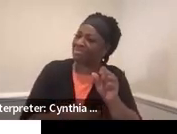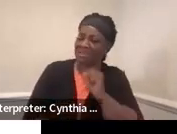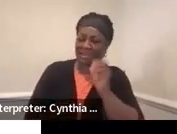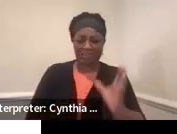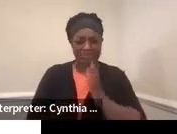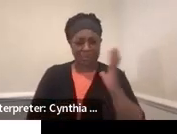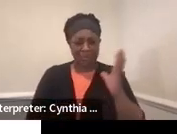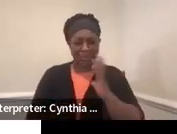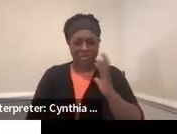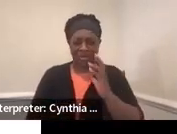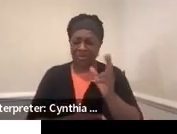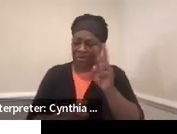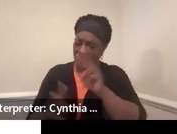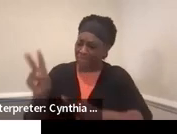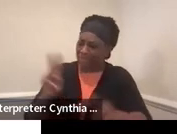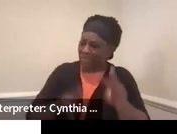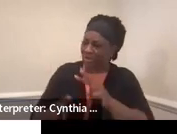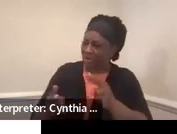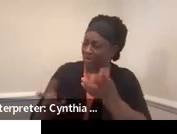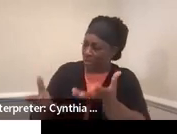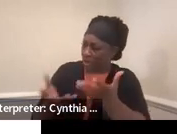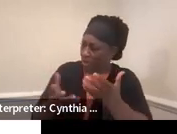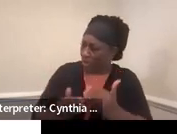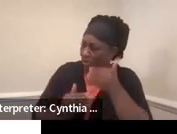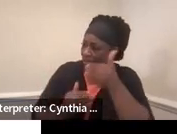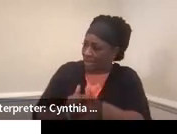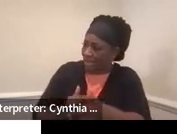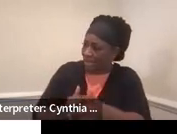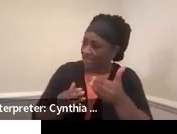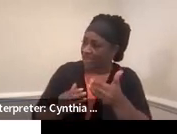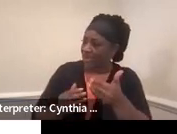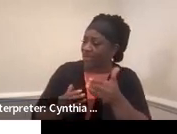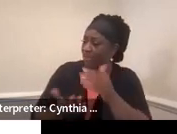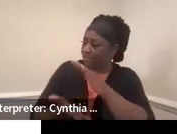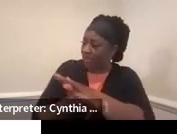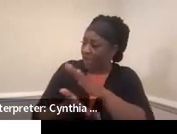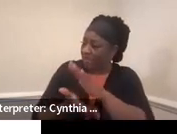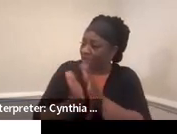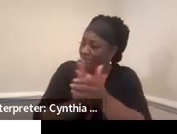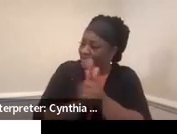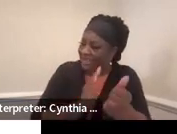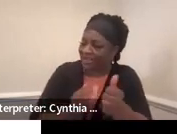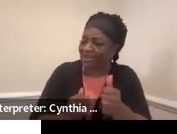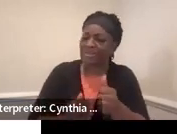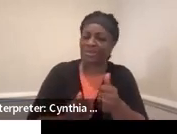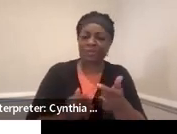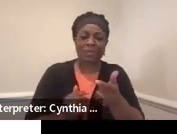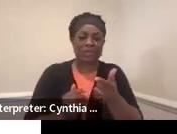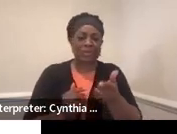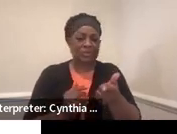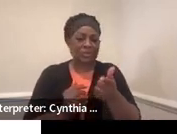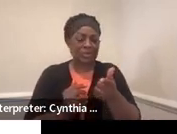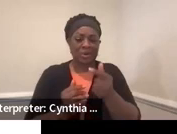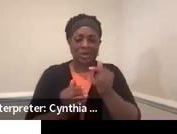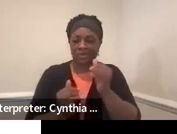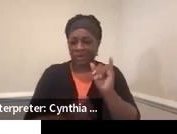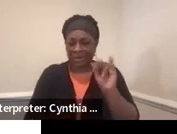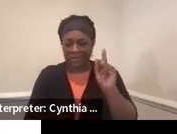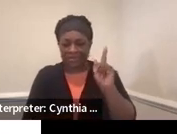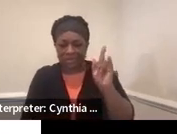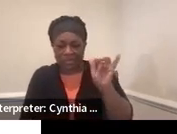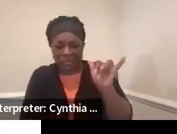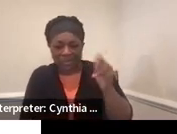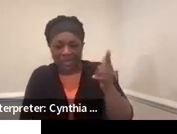you what you want to do next. Do you want to look at their academic skills? Do you want to do career inventory, et cetera?